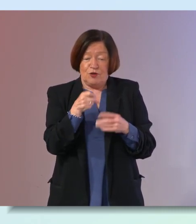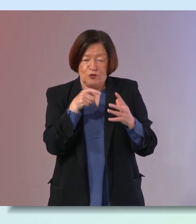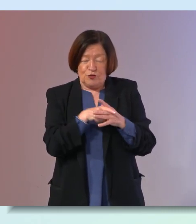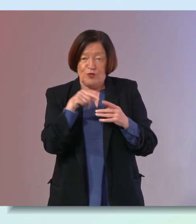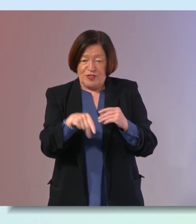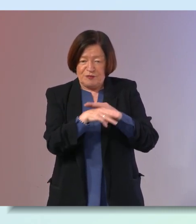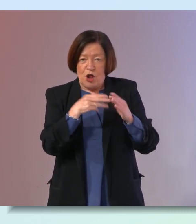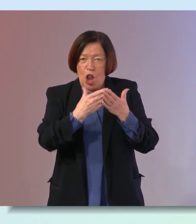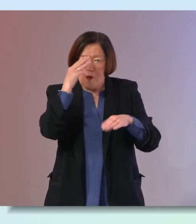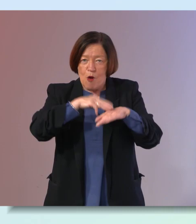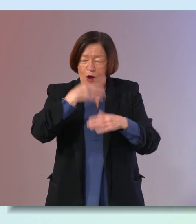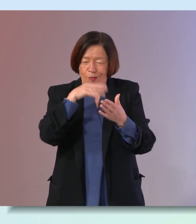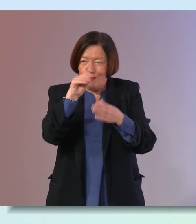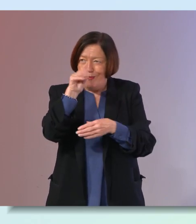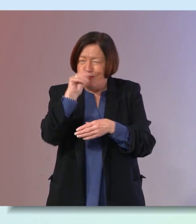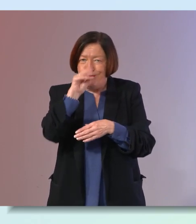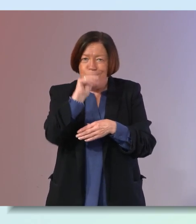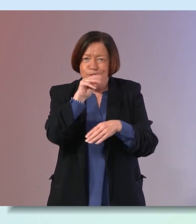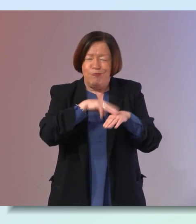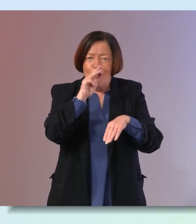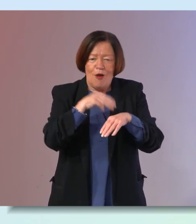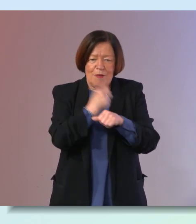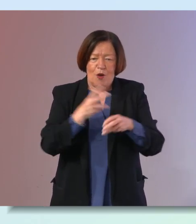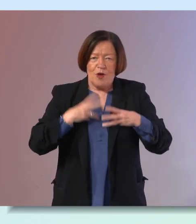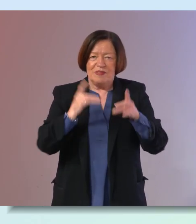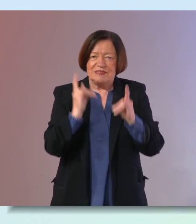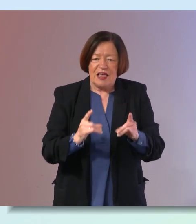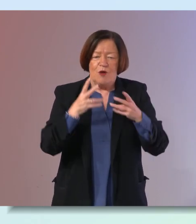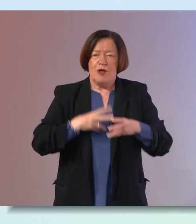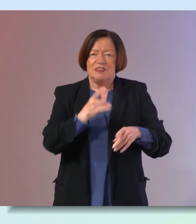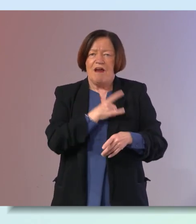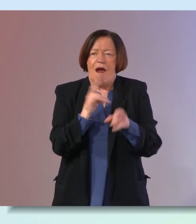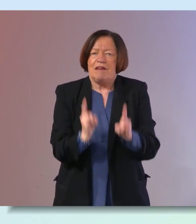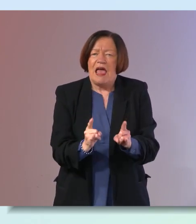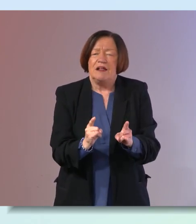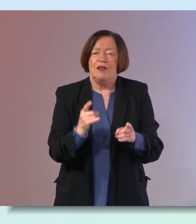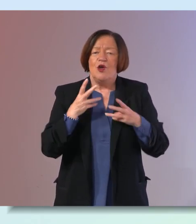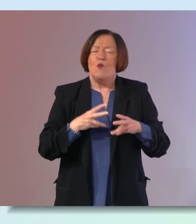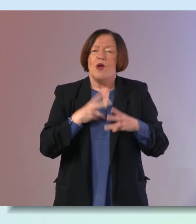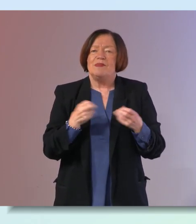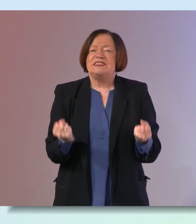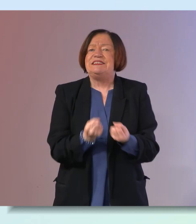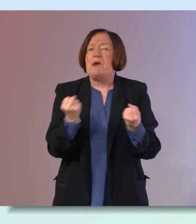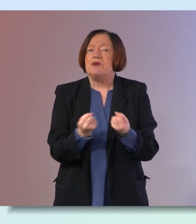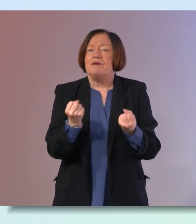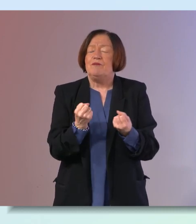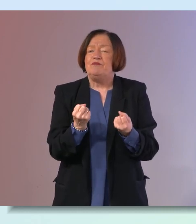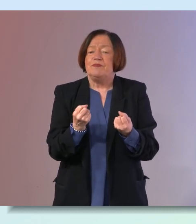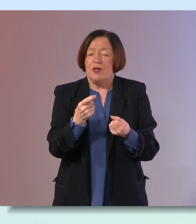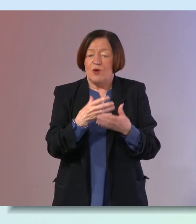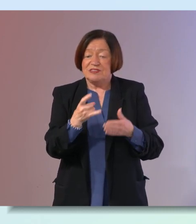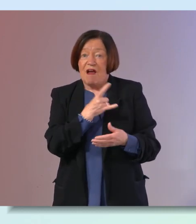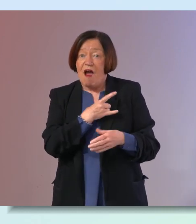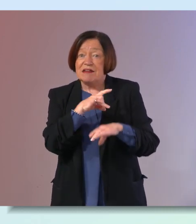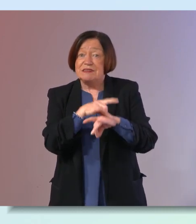through this month and learning a little bit more about women's health and women's heart health i've noticed that women's symptoms when it comes to heart